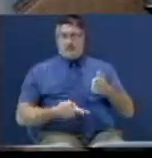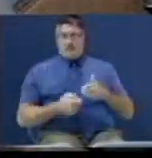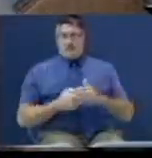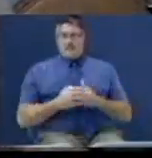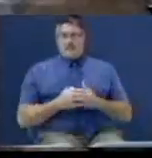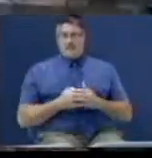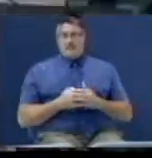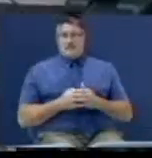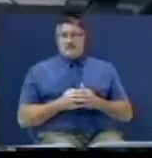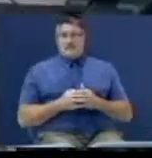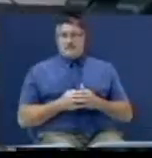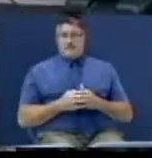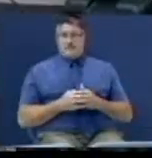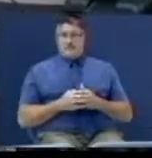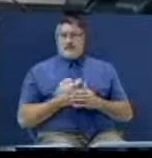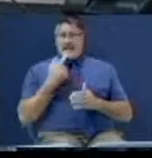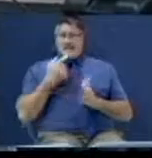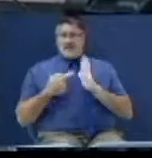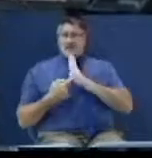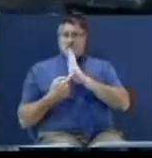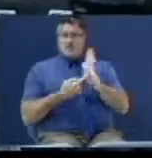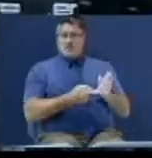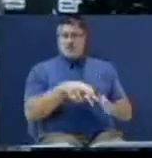say, show Satan the door.